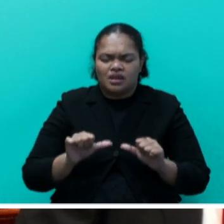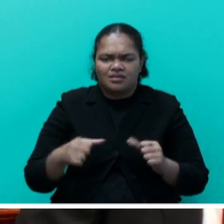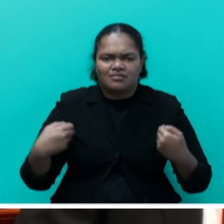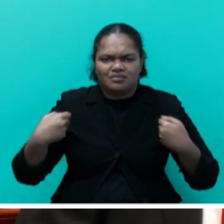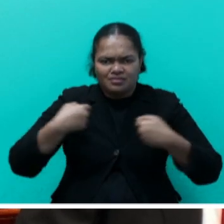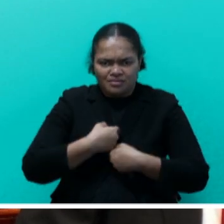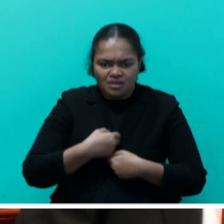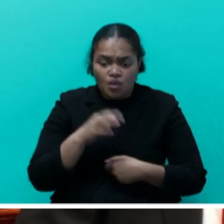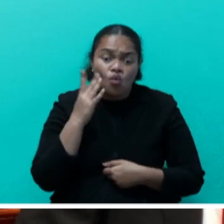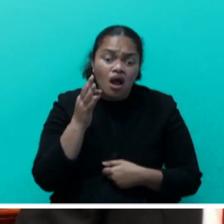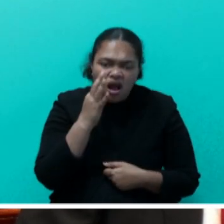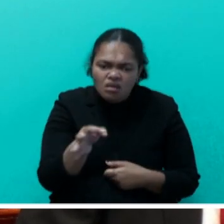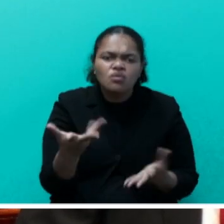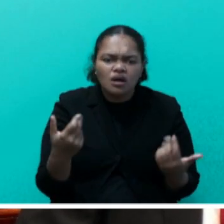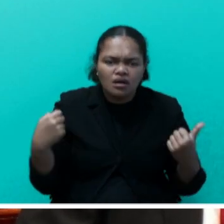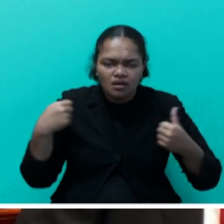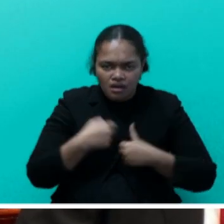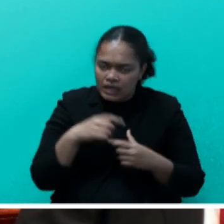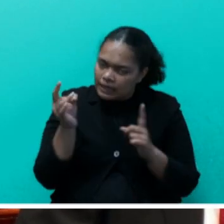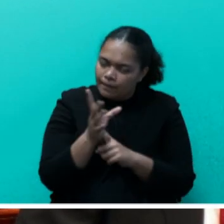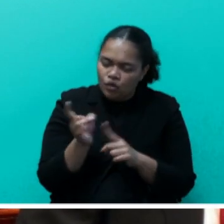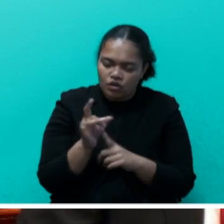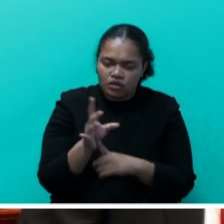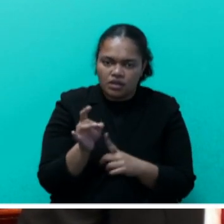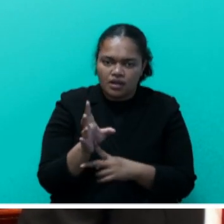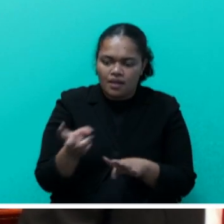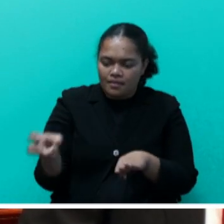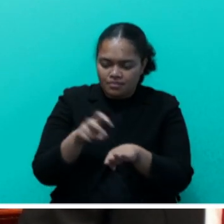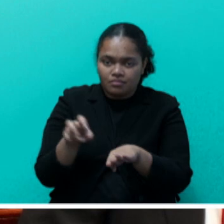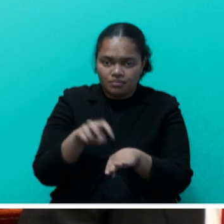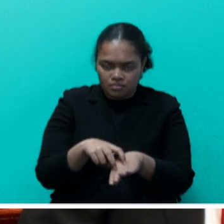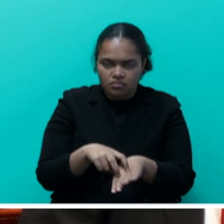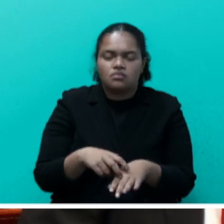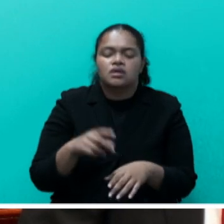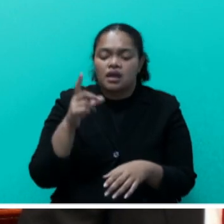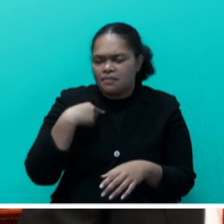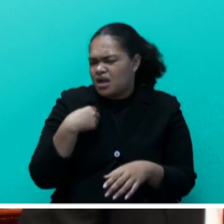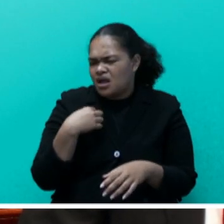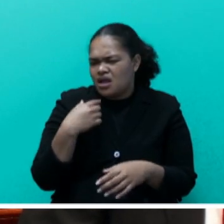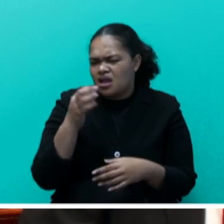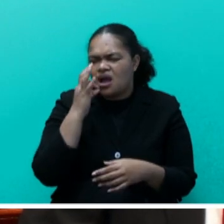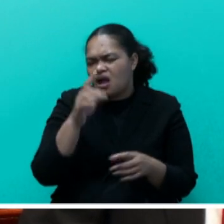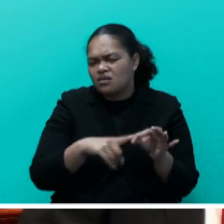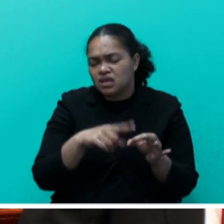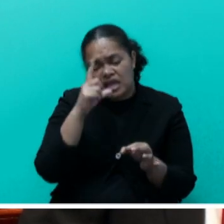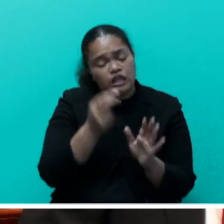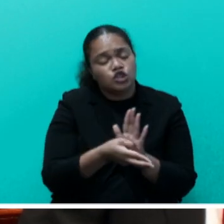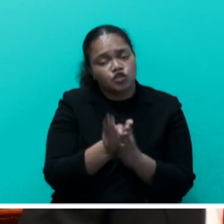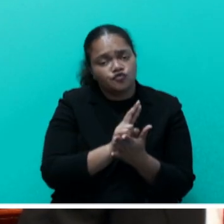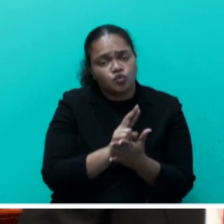oh, we left it at home. My question, Honourable Minister, can we review the modus operandi